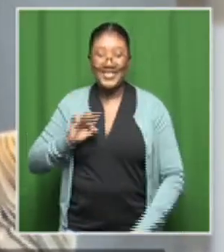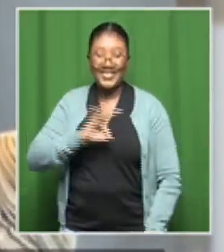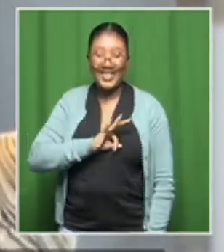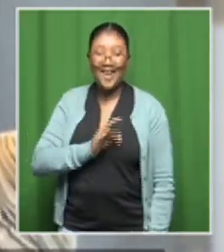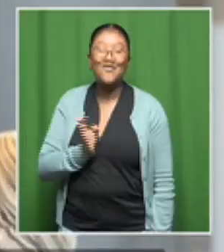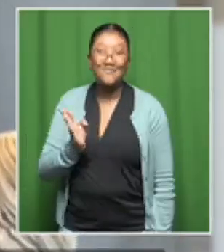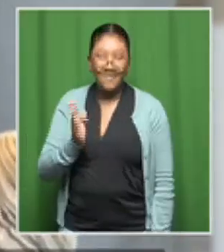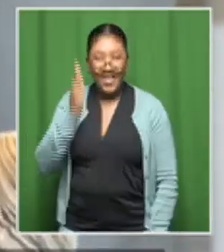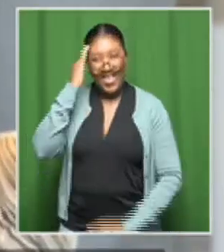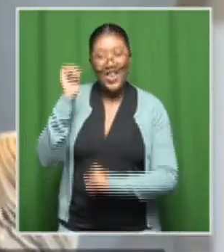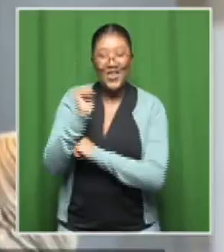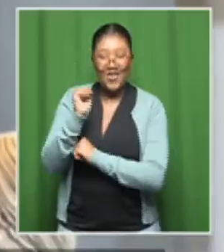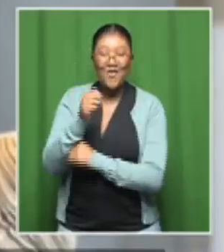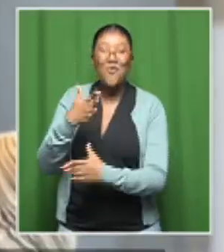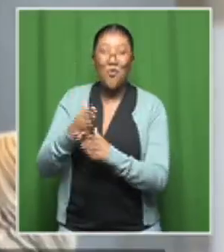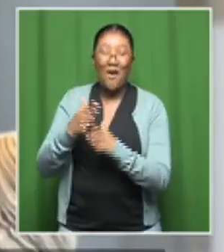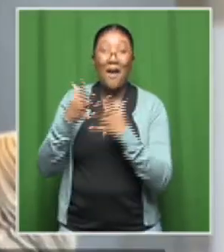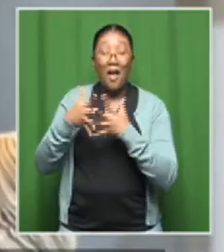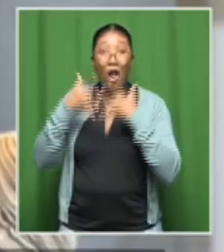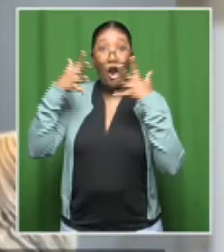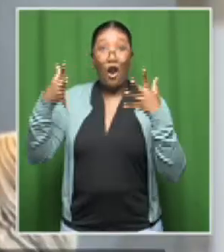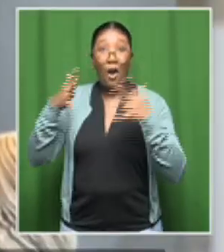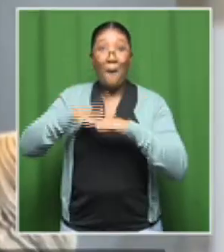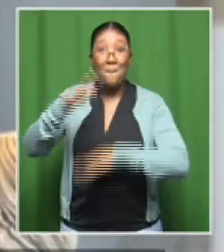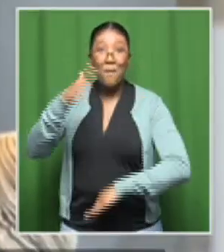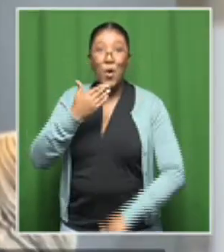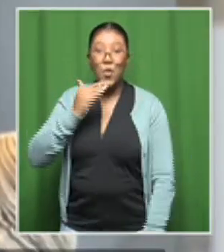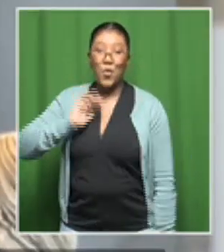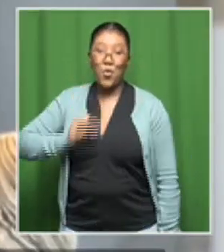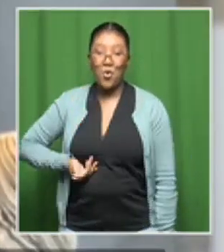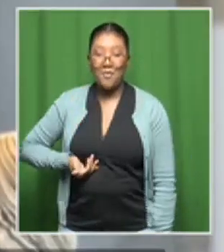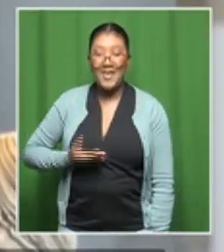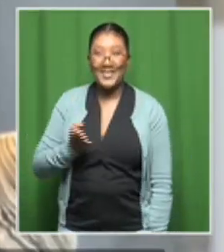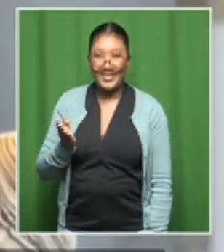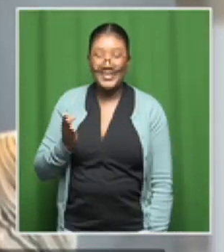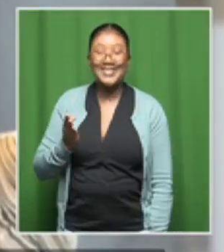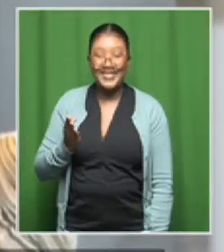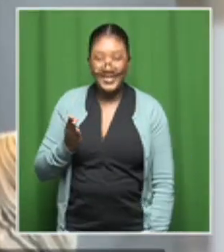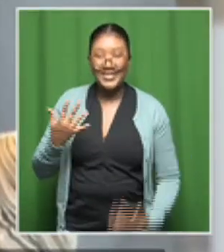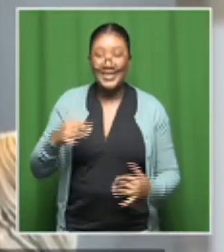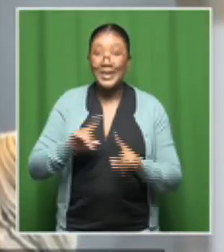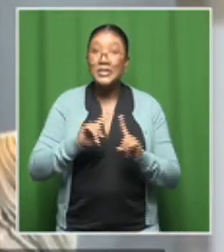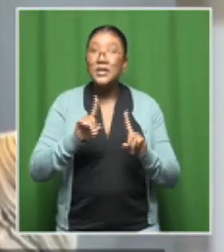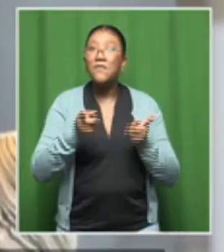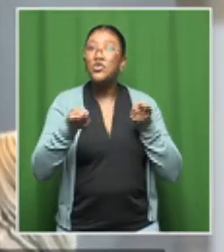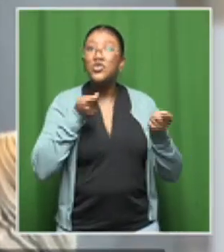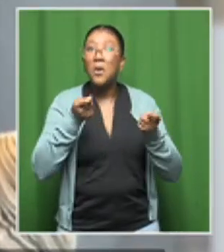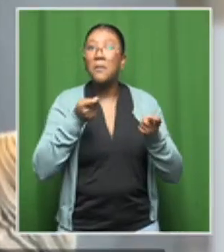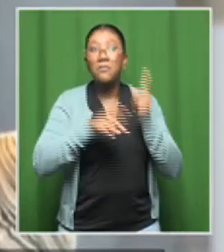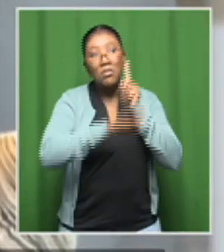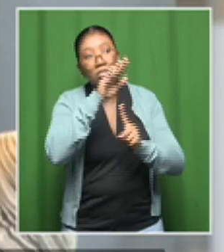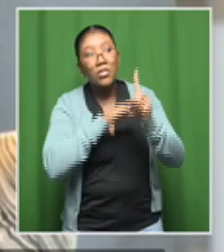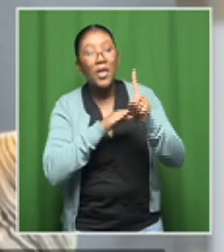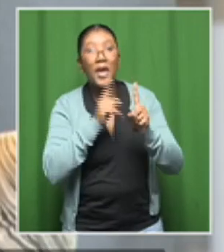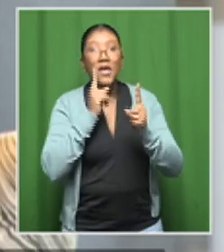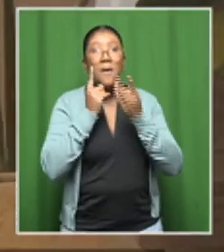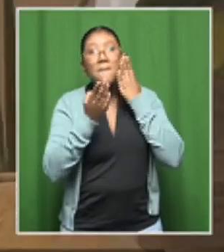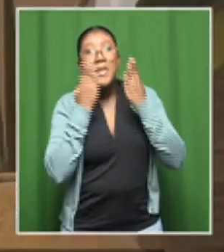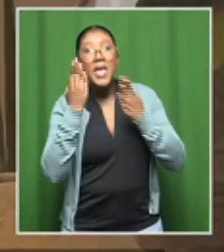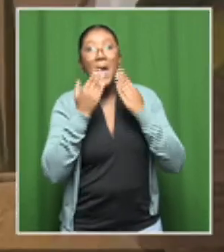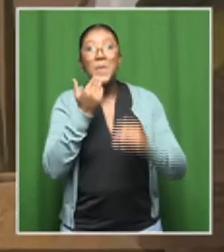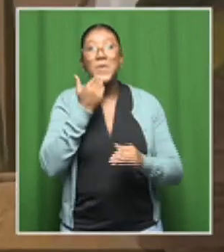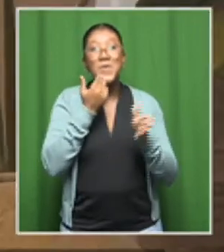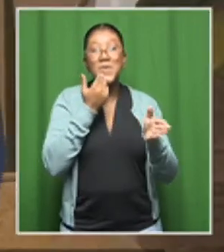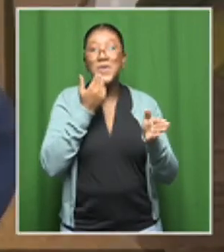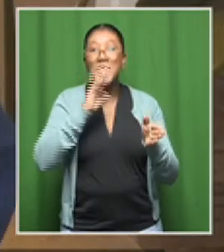innovations, the beauty innovations that we see on your beauty stores. And, you know, if we look